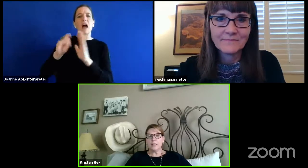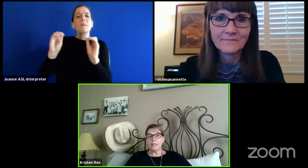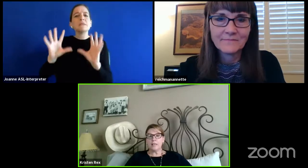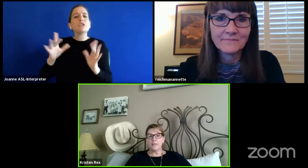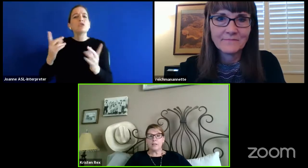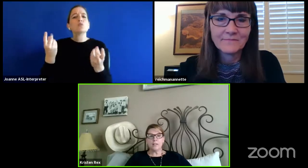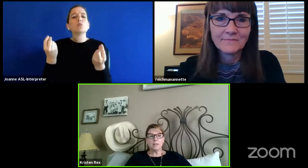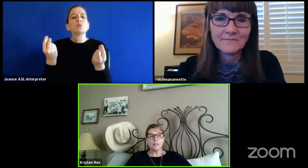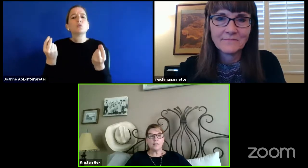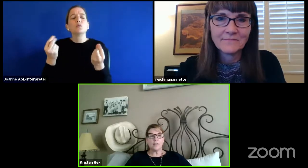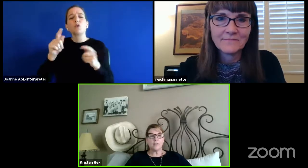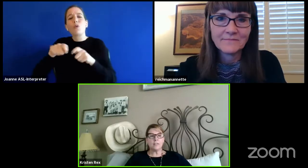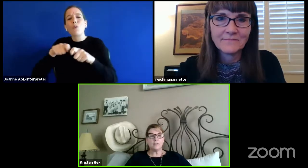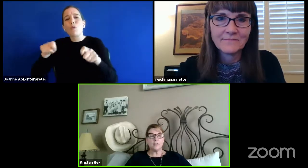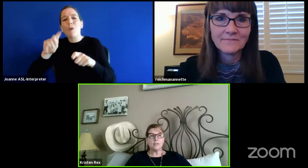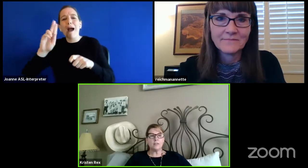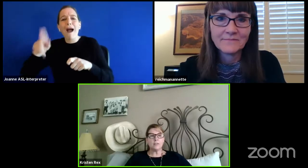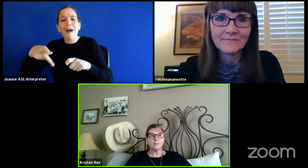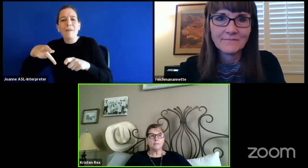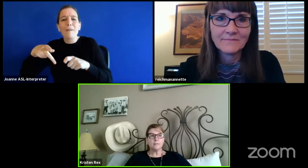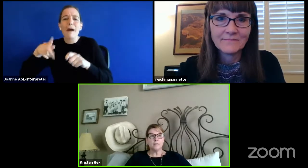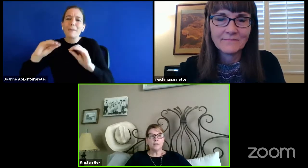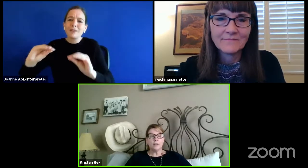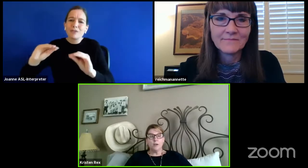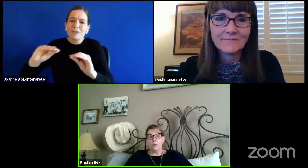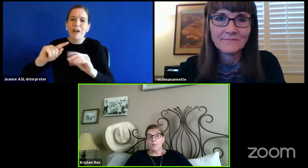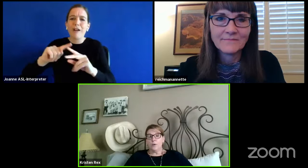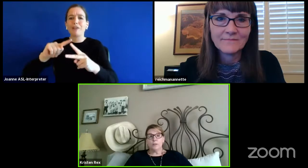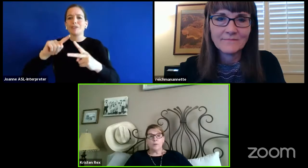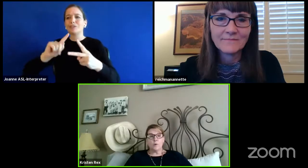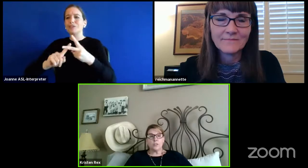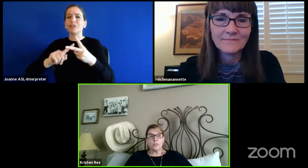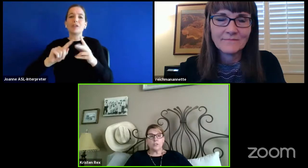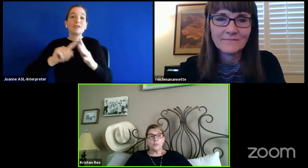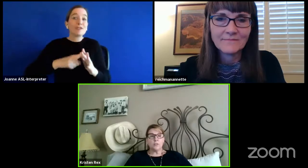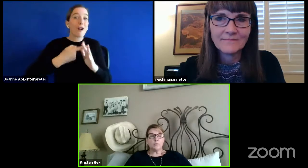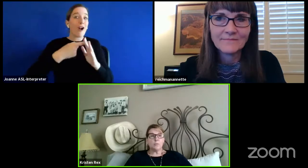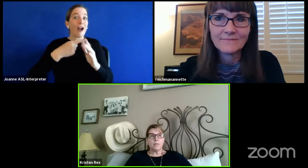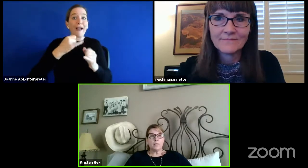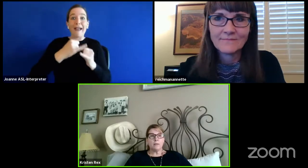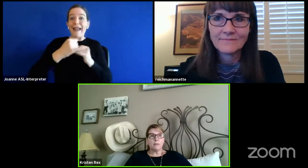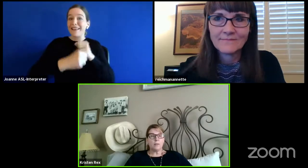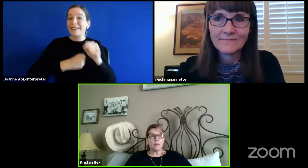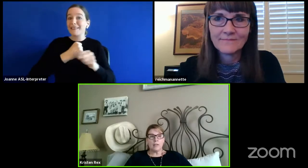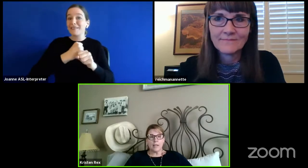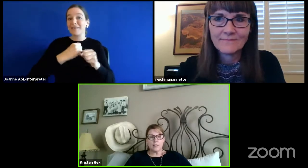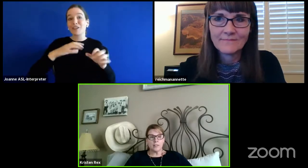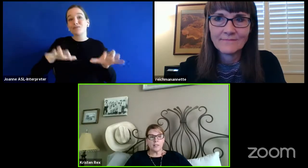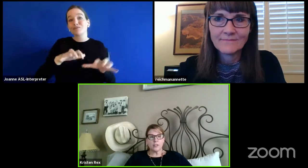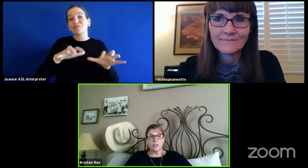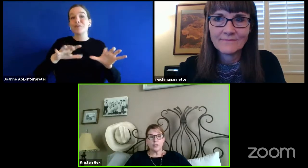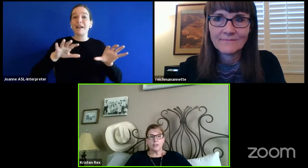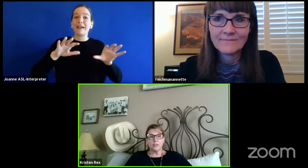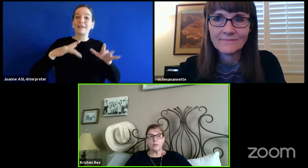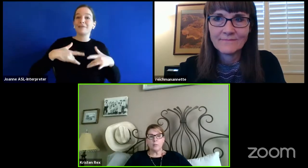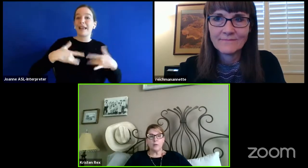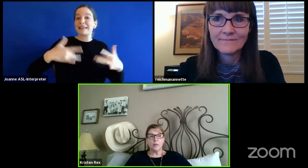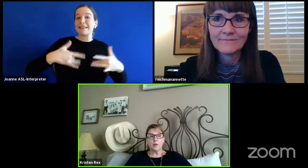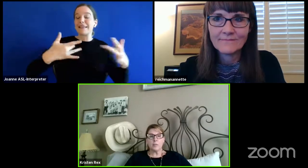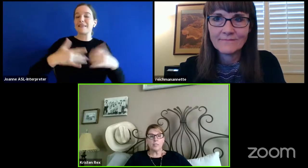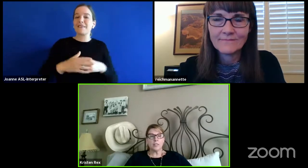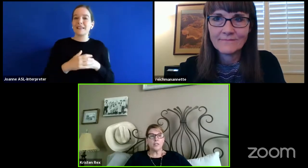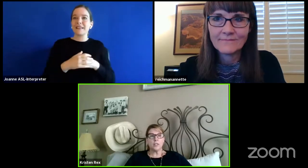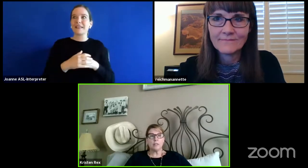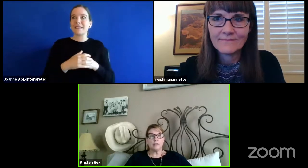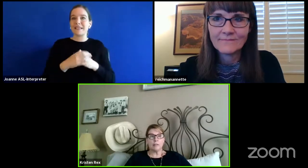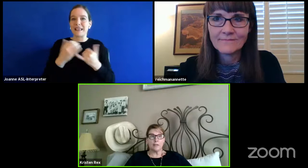beginning their end of the year activities, wondering what students will be in their classes next year, where